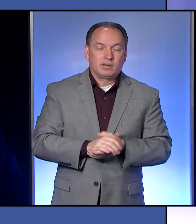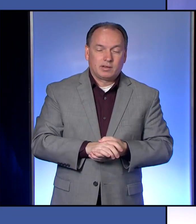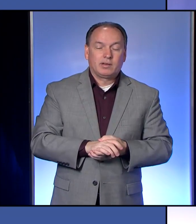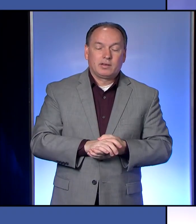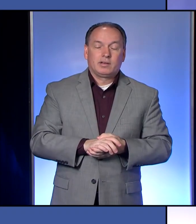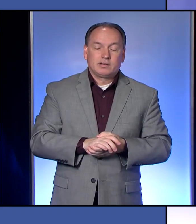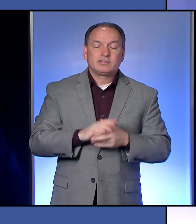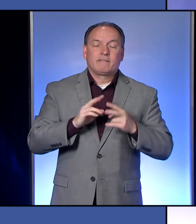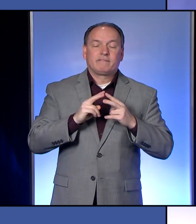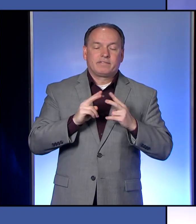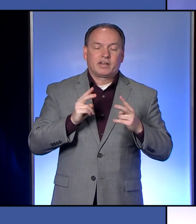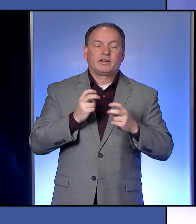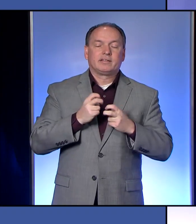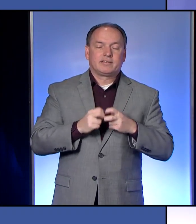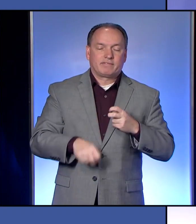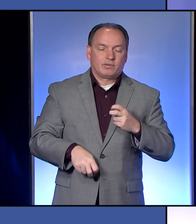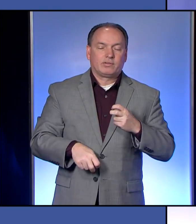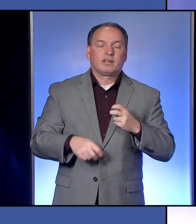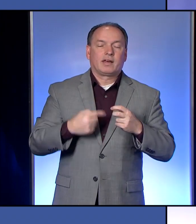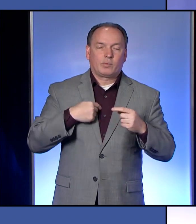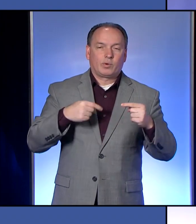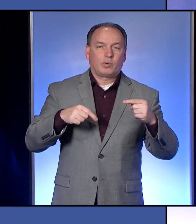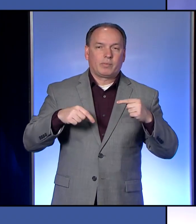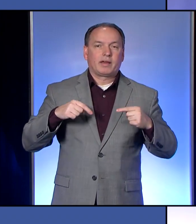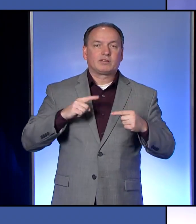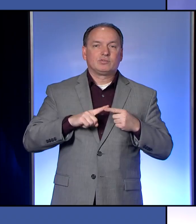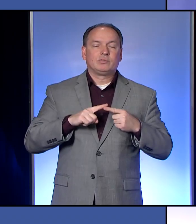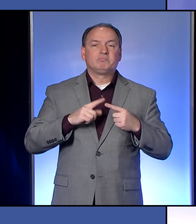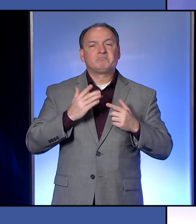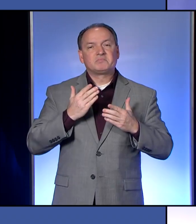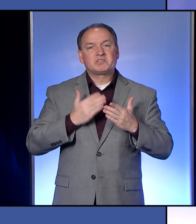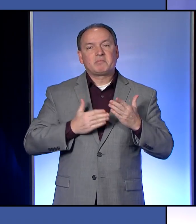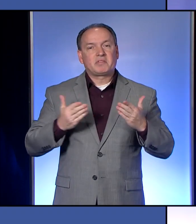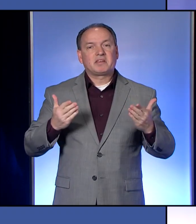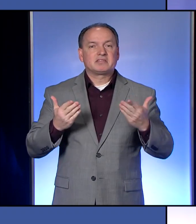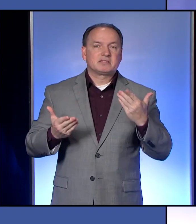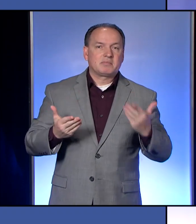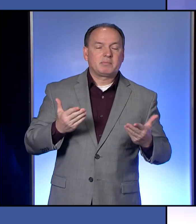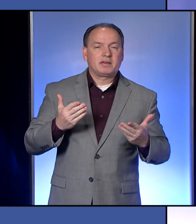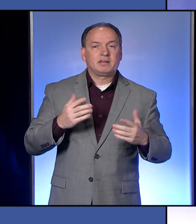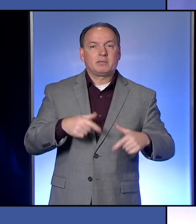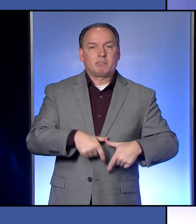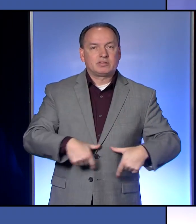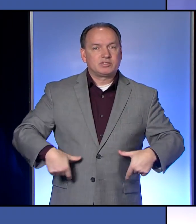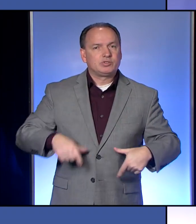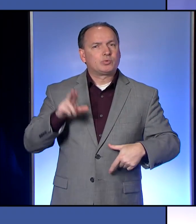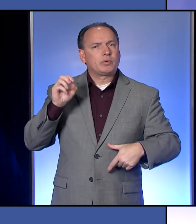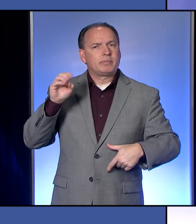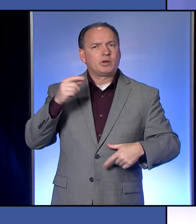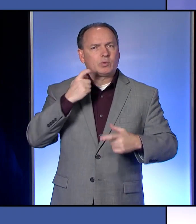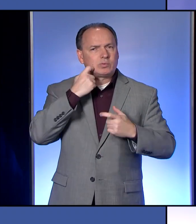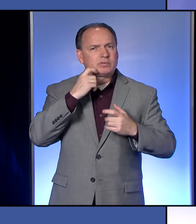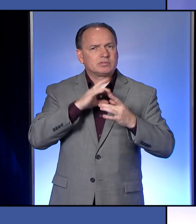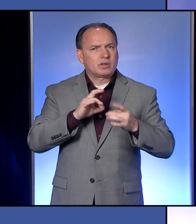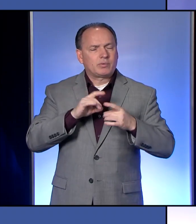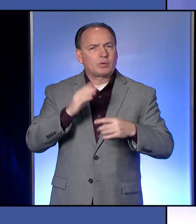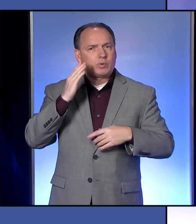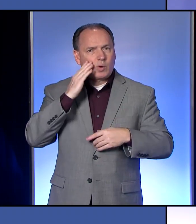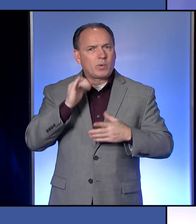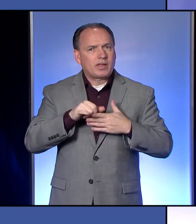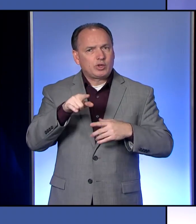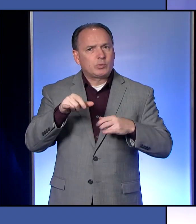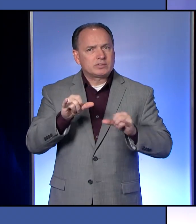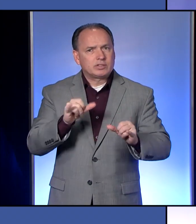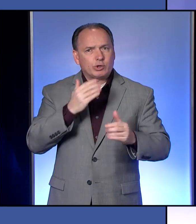it's, it's very difficult and I go back to maybe some of the things that, uh, Monsignor Rubino said, um, know that you are still